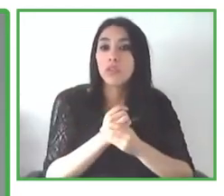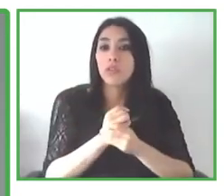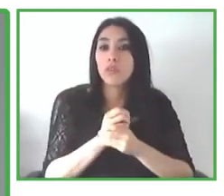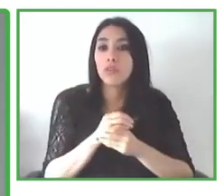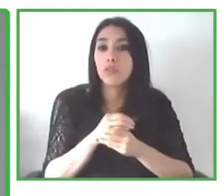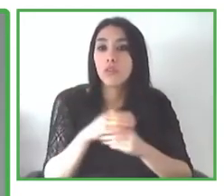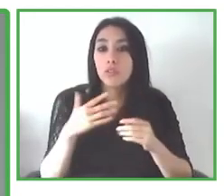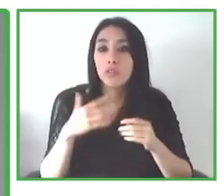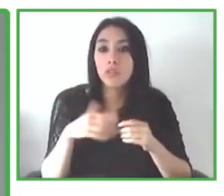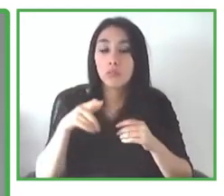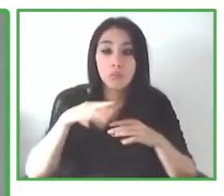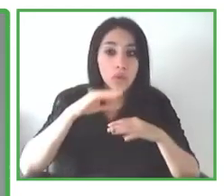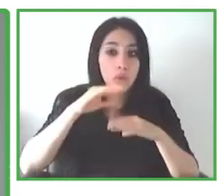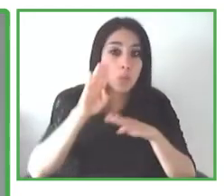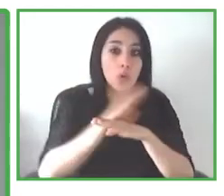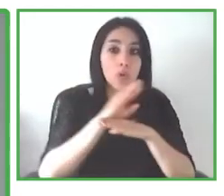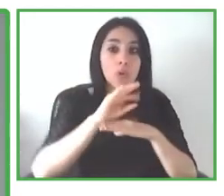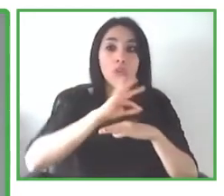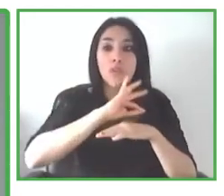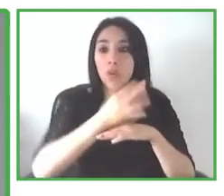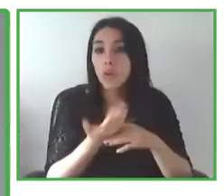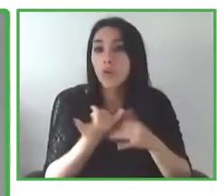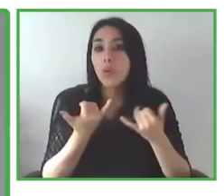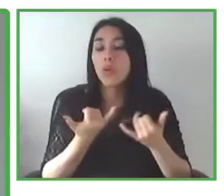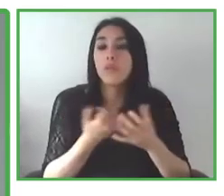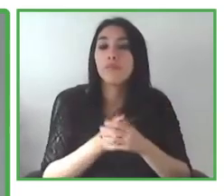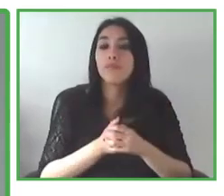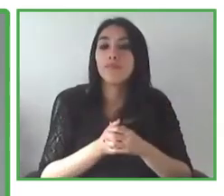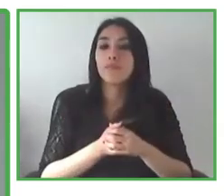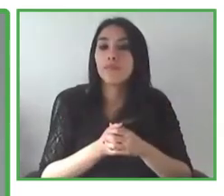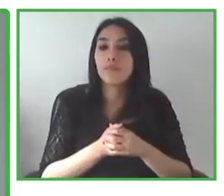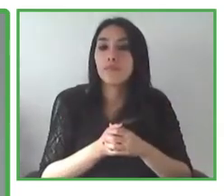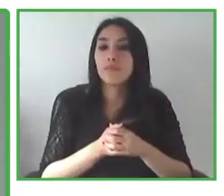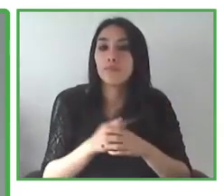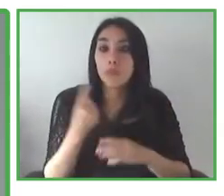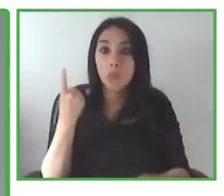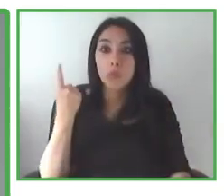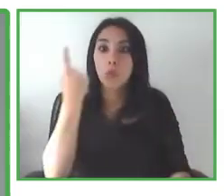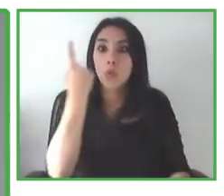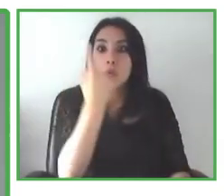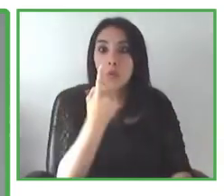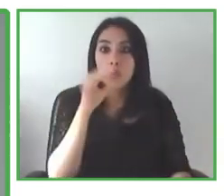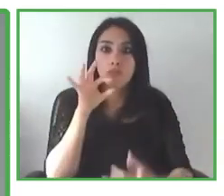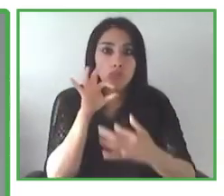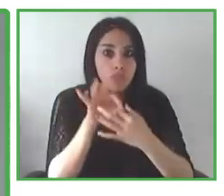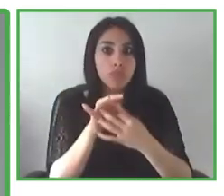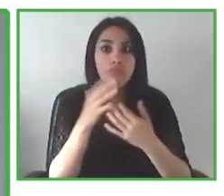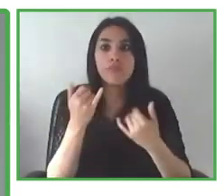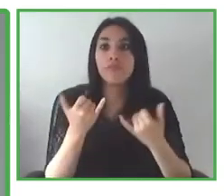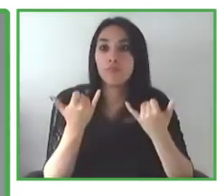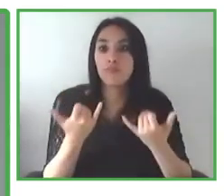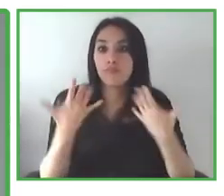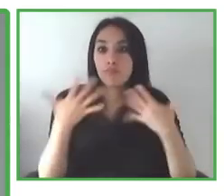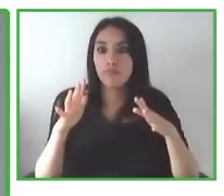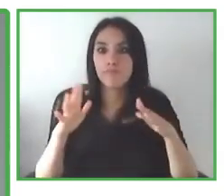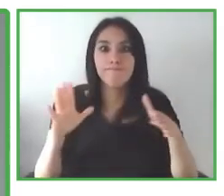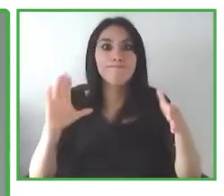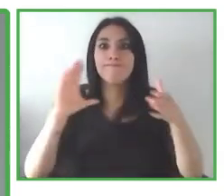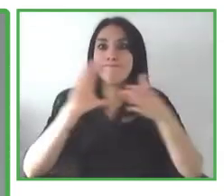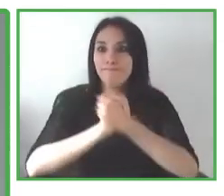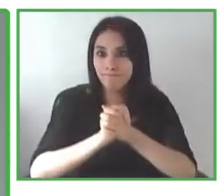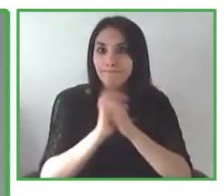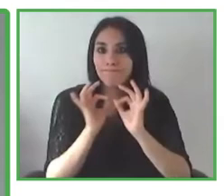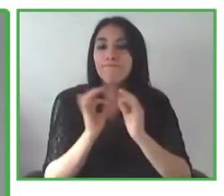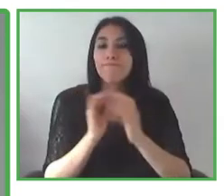and is now a full partner of the Zero Project Impact Transfer. So it's now Ashoka, Fundación Descubrame and Essel Foundation running